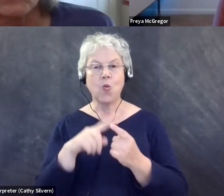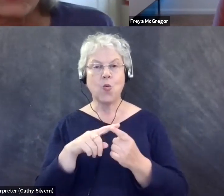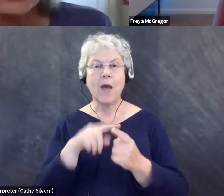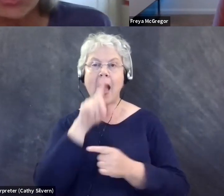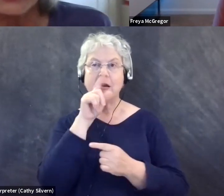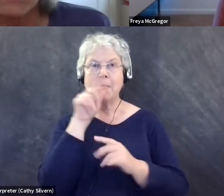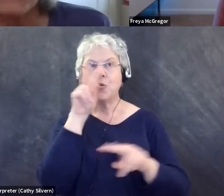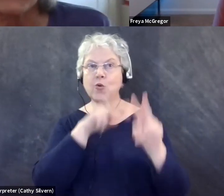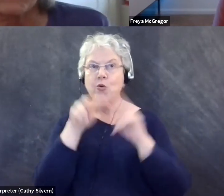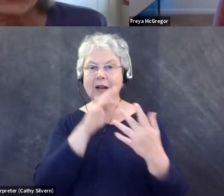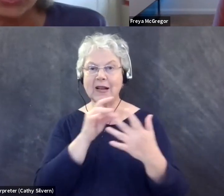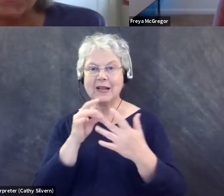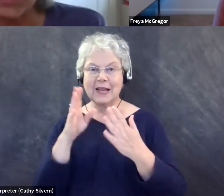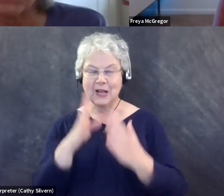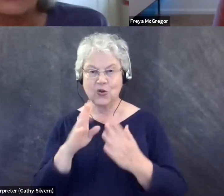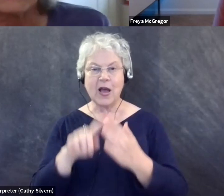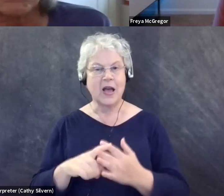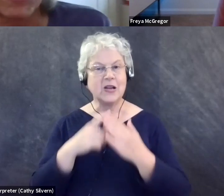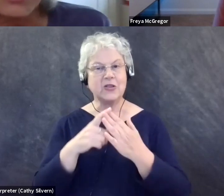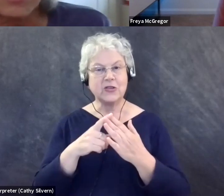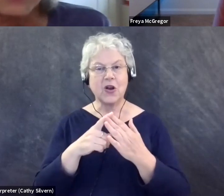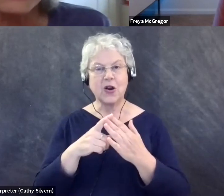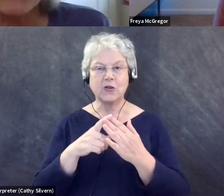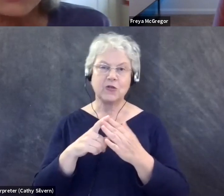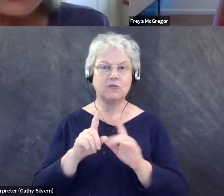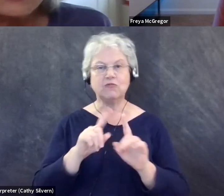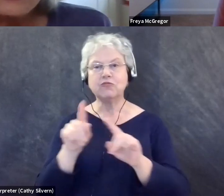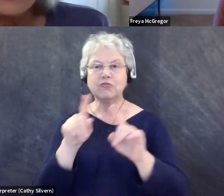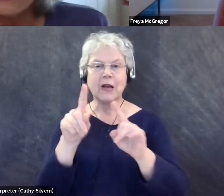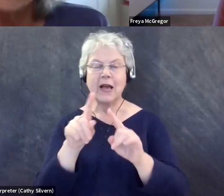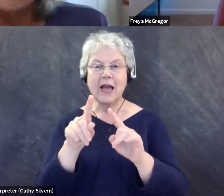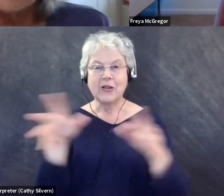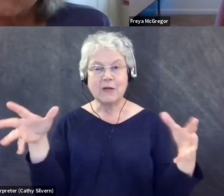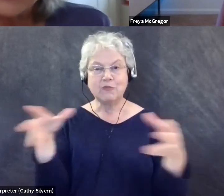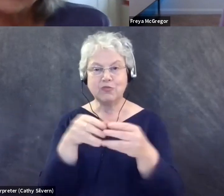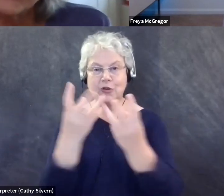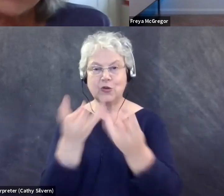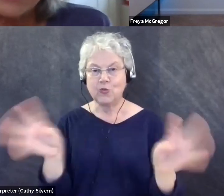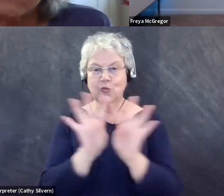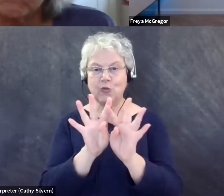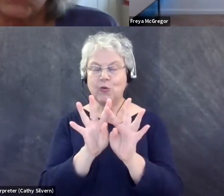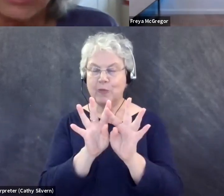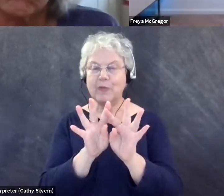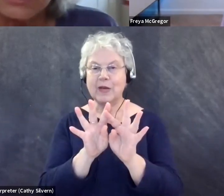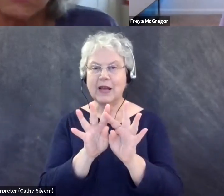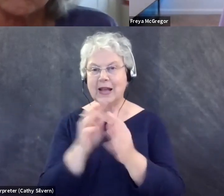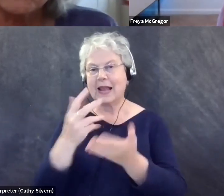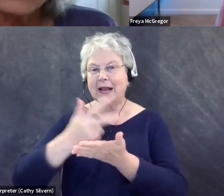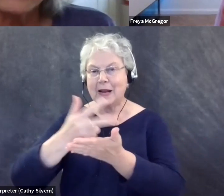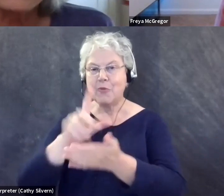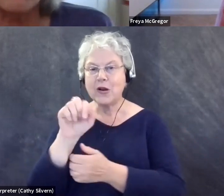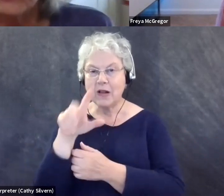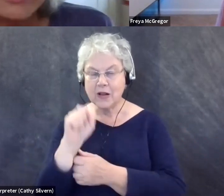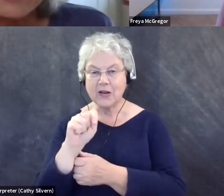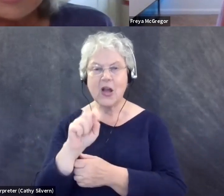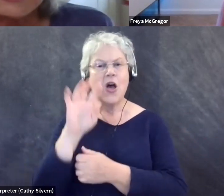getting, when they're starting off their, their trip, they'll meet in a parking lot or something. And I would just say, make sure that that morning meetup